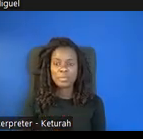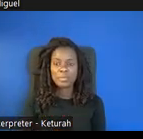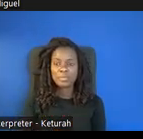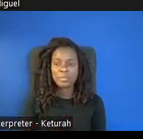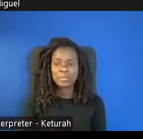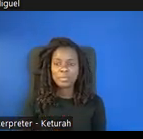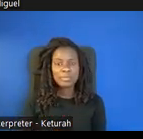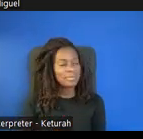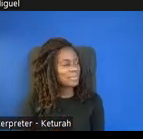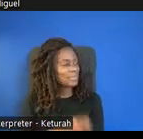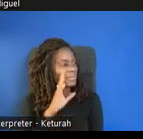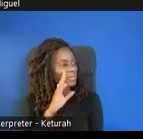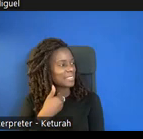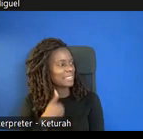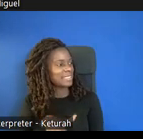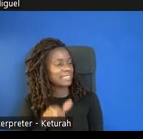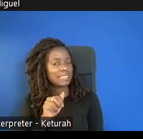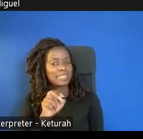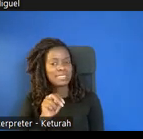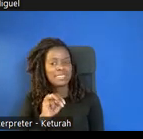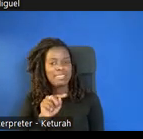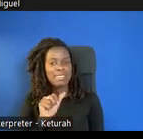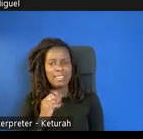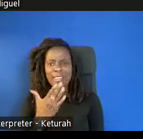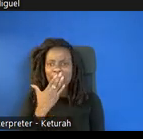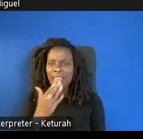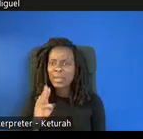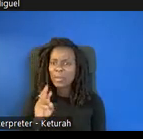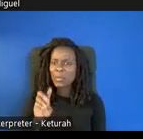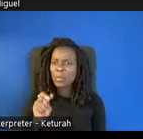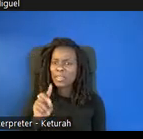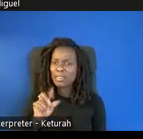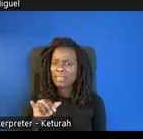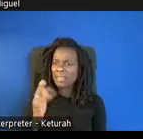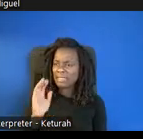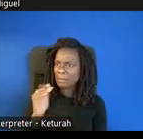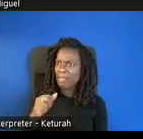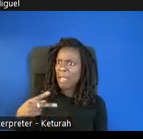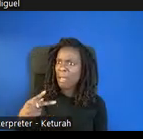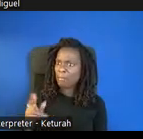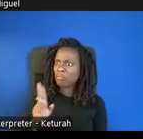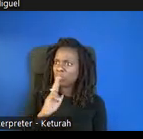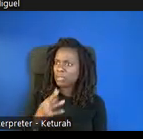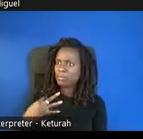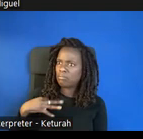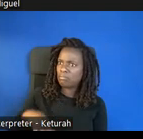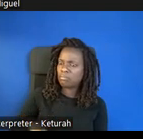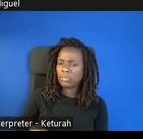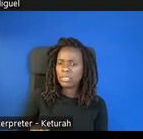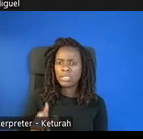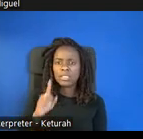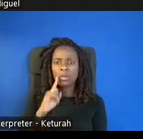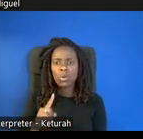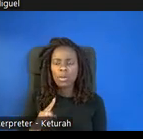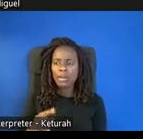This is Anita. Thank you so much, Wendy. That looks like so useful. I bet even though it's designed for infants and toddlers and preschoolers,